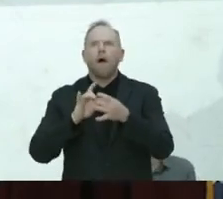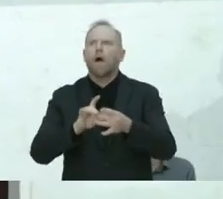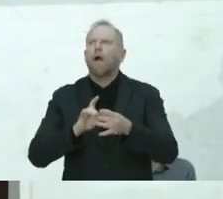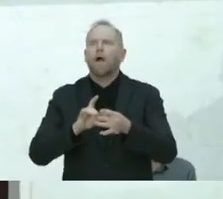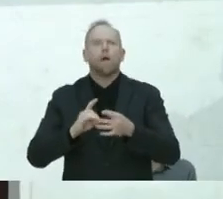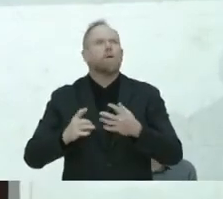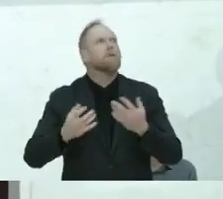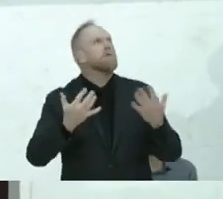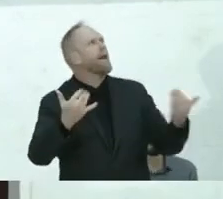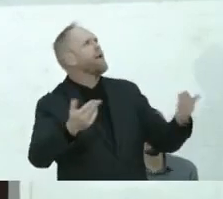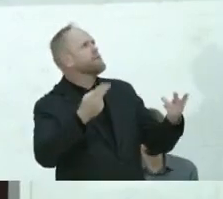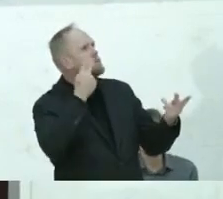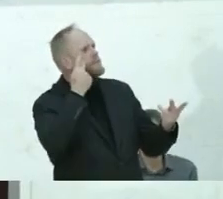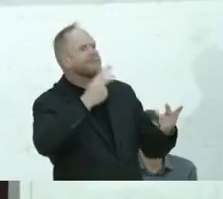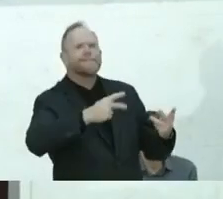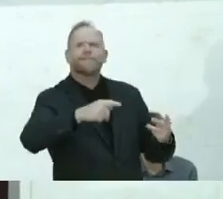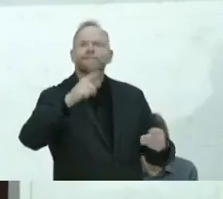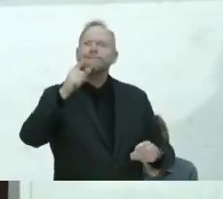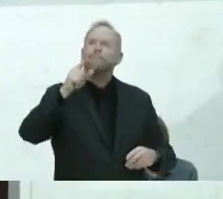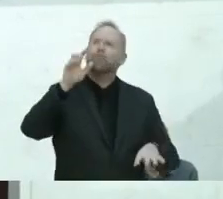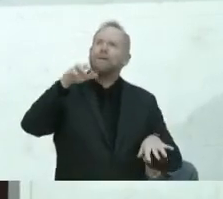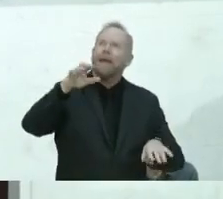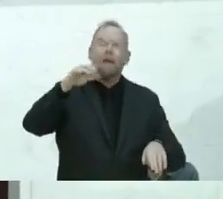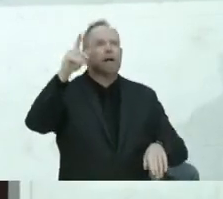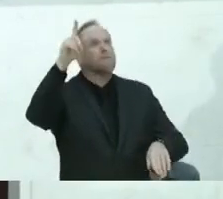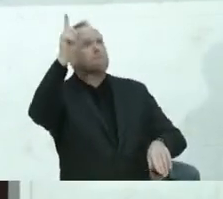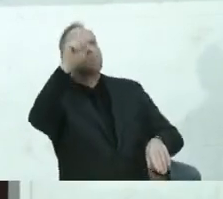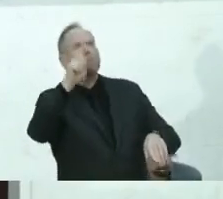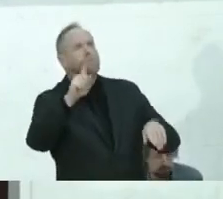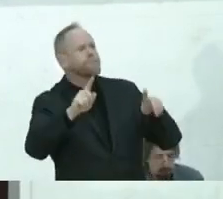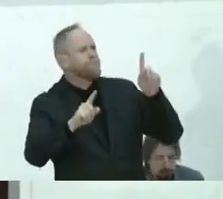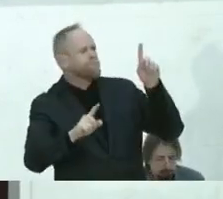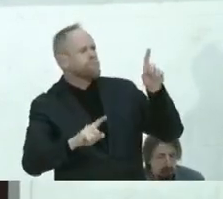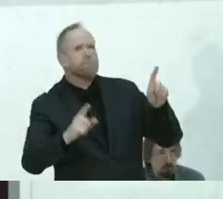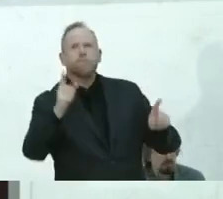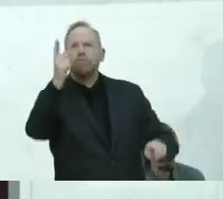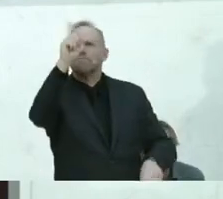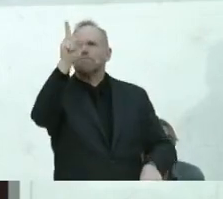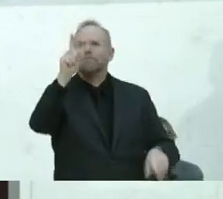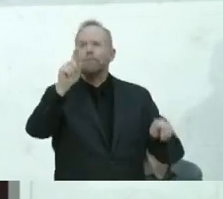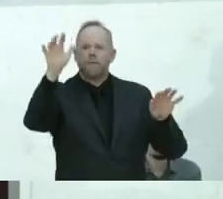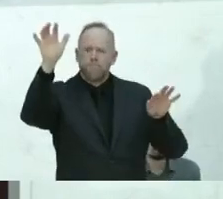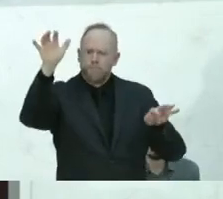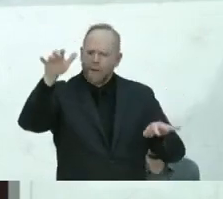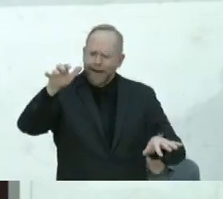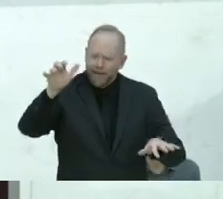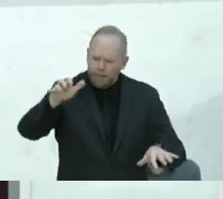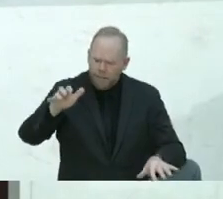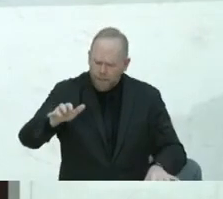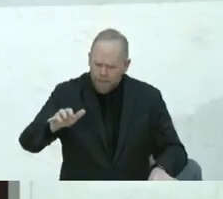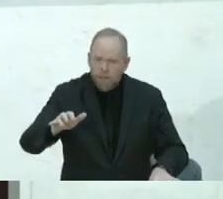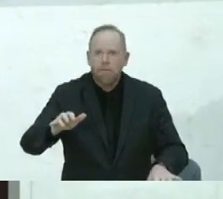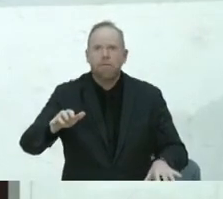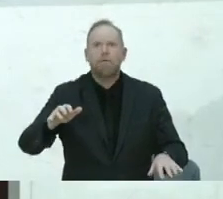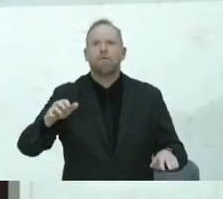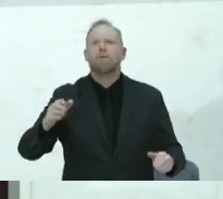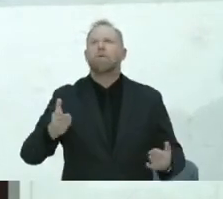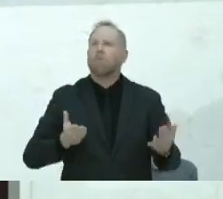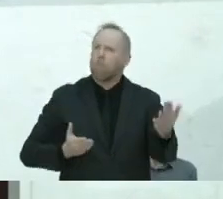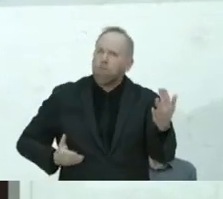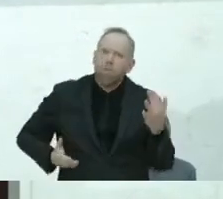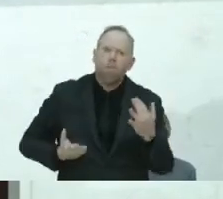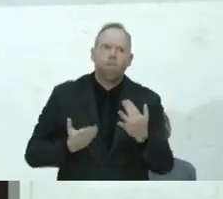raindrops that fall have a meaning sprinkling the